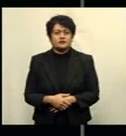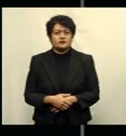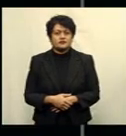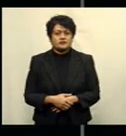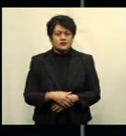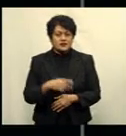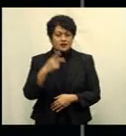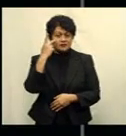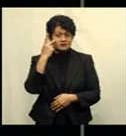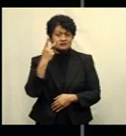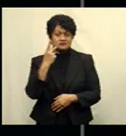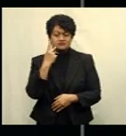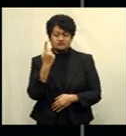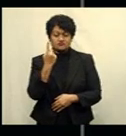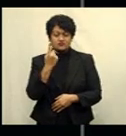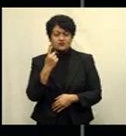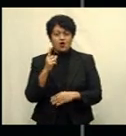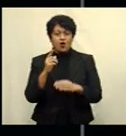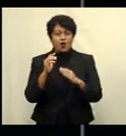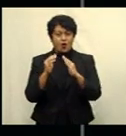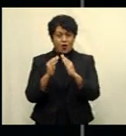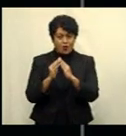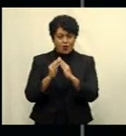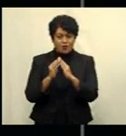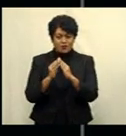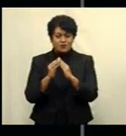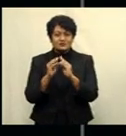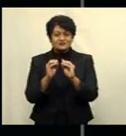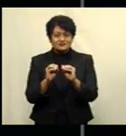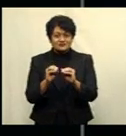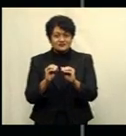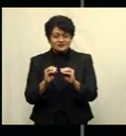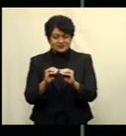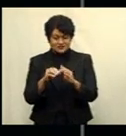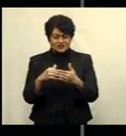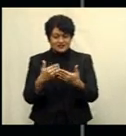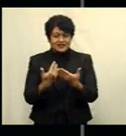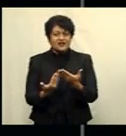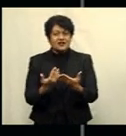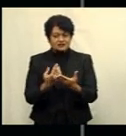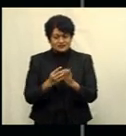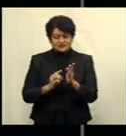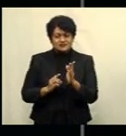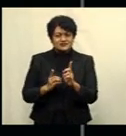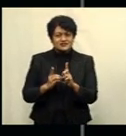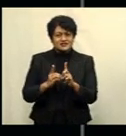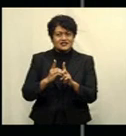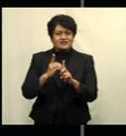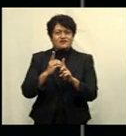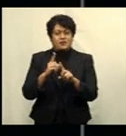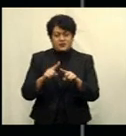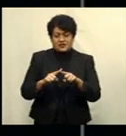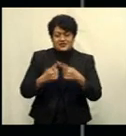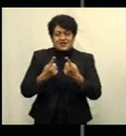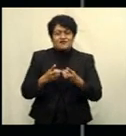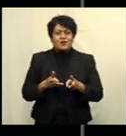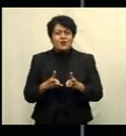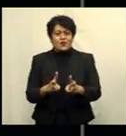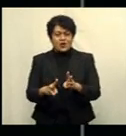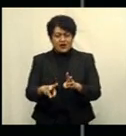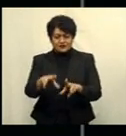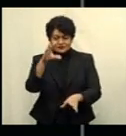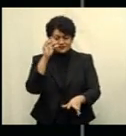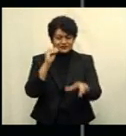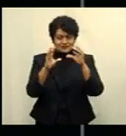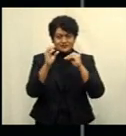Parents who are homeschooling their children amidst this pandemic have been able to develop an alternative learning environment. This has